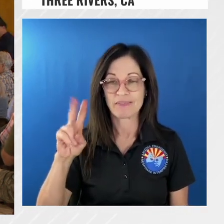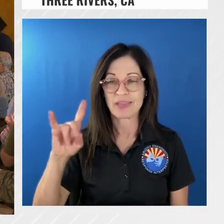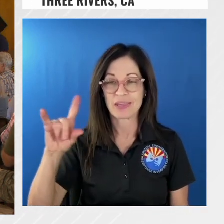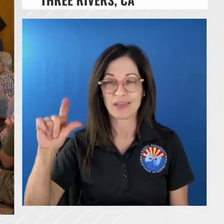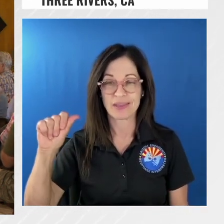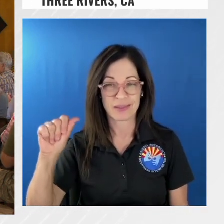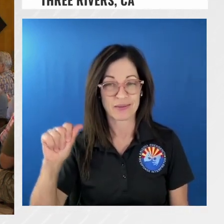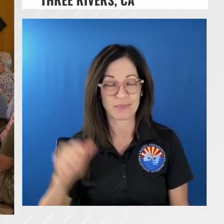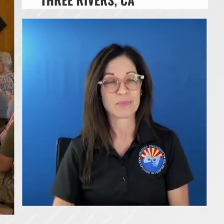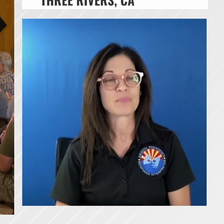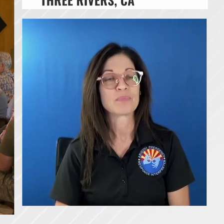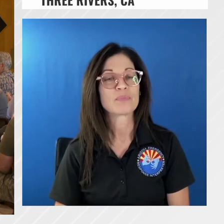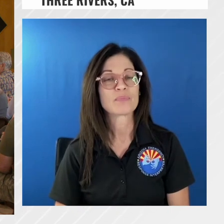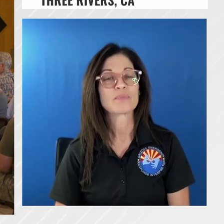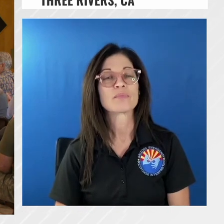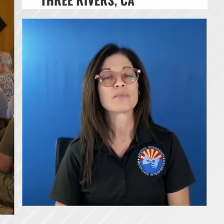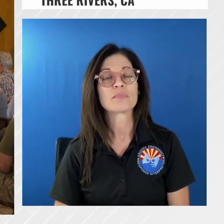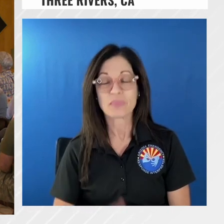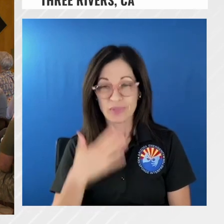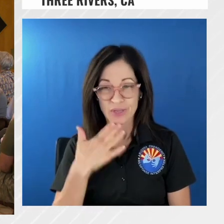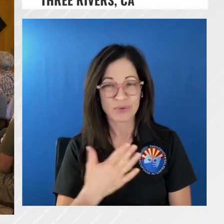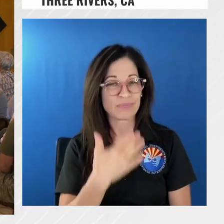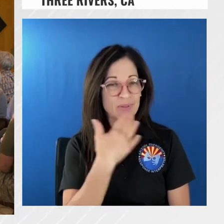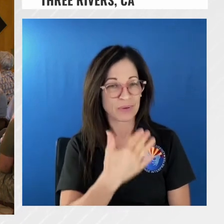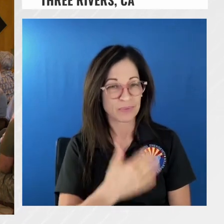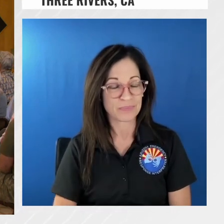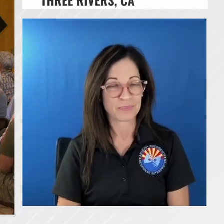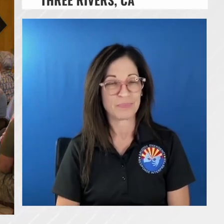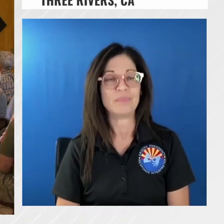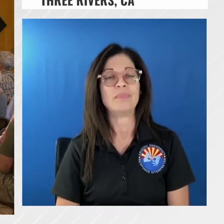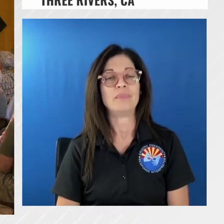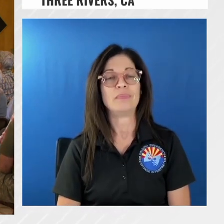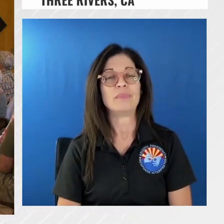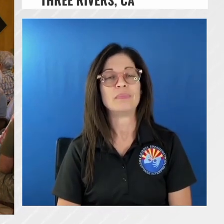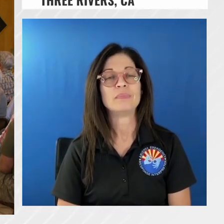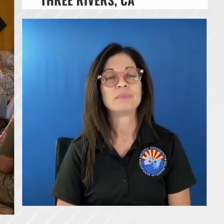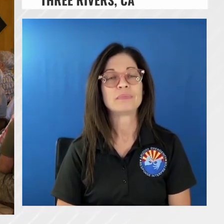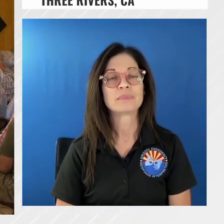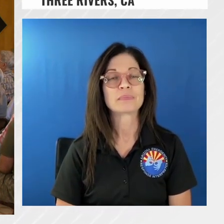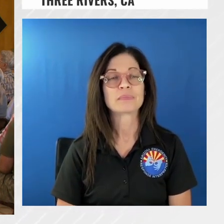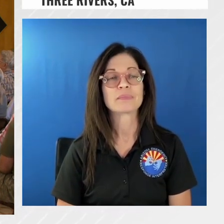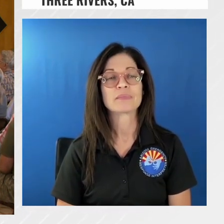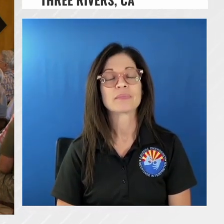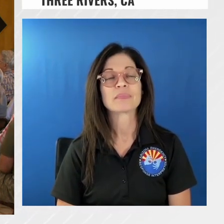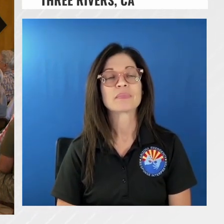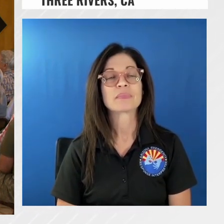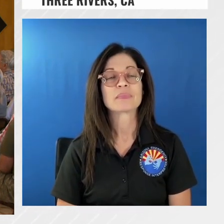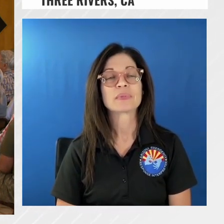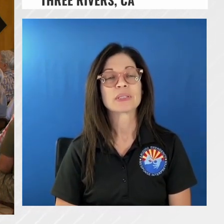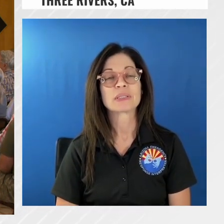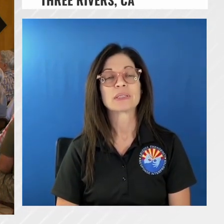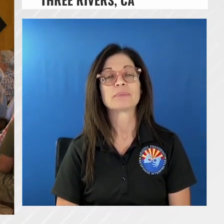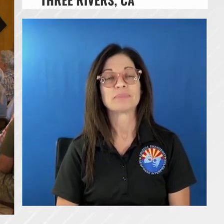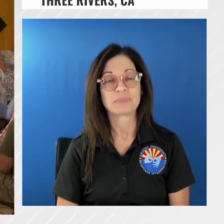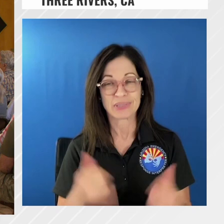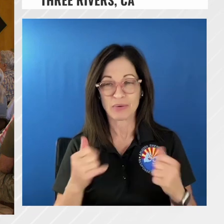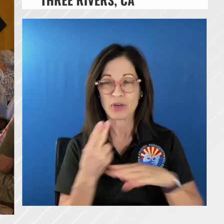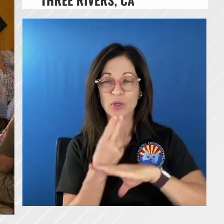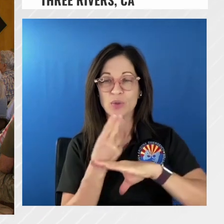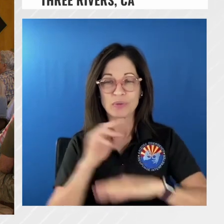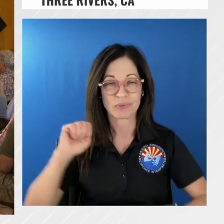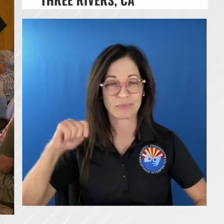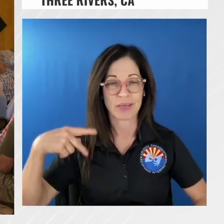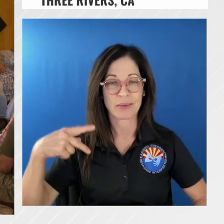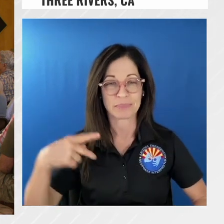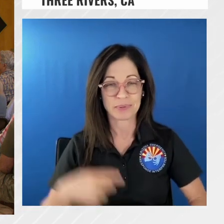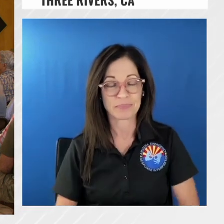oh thank you thank you thank you and so if we could zoom out the map a little bit and i'll probably go over here to the other side of the map here